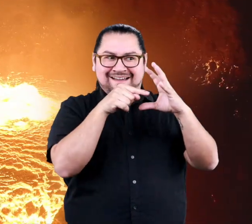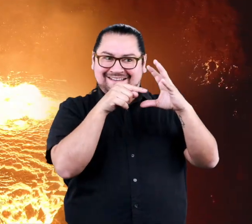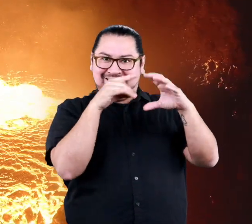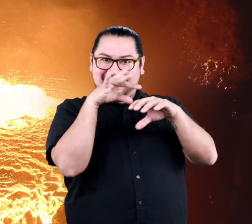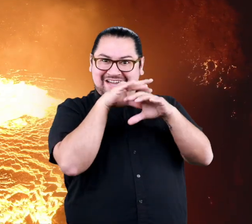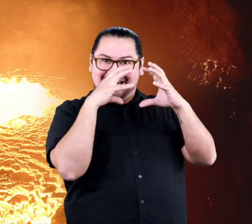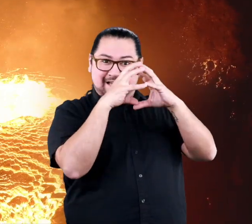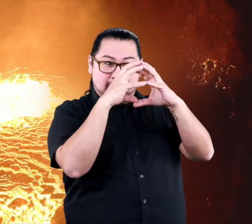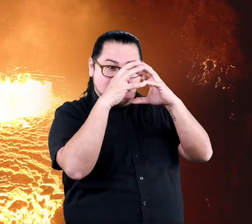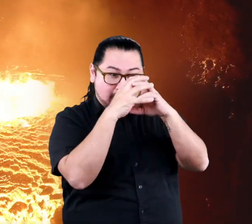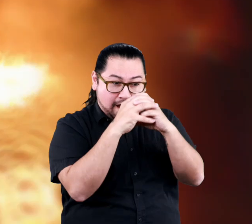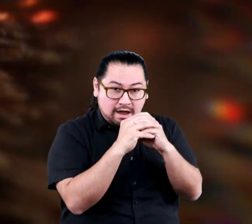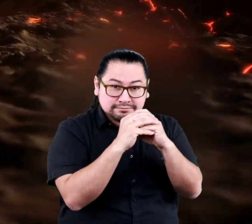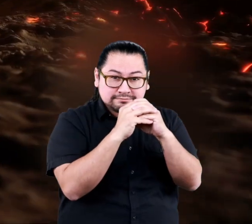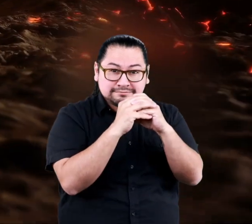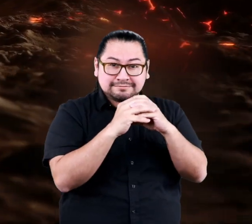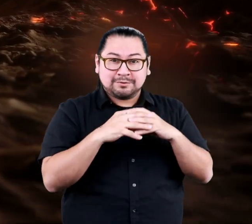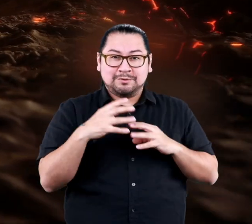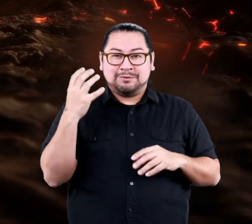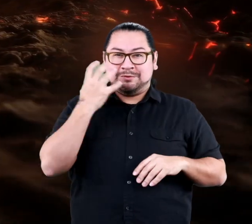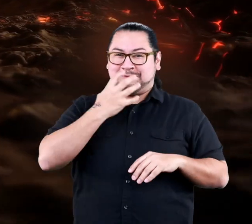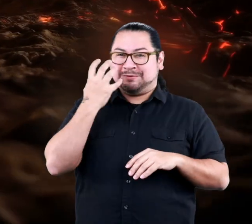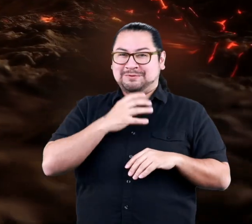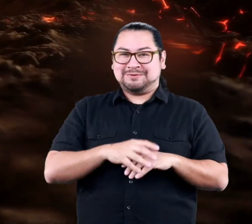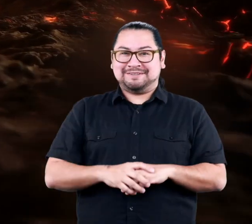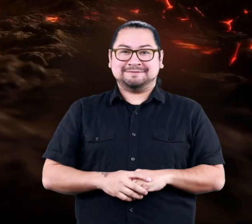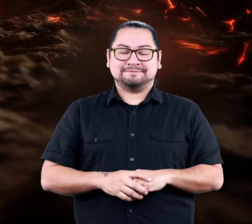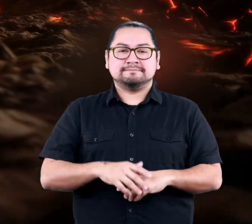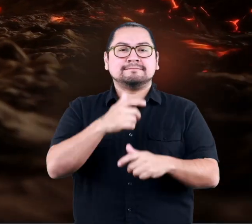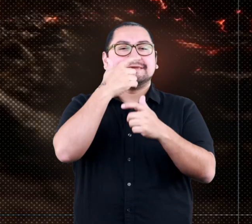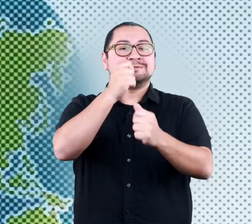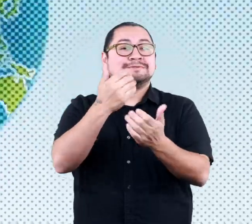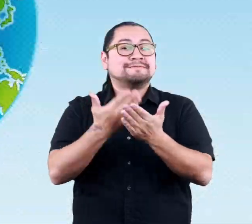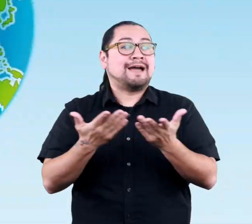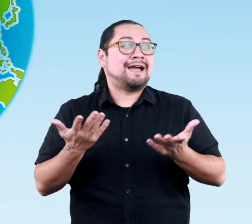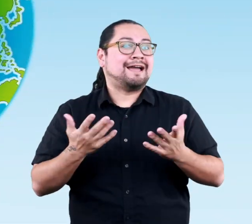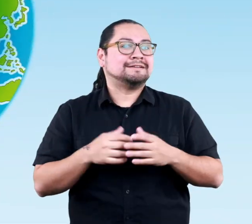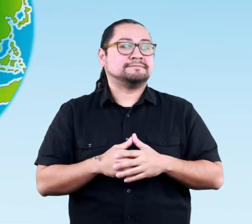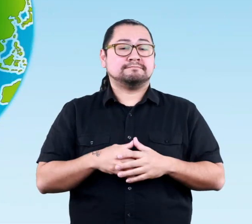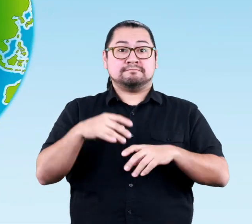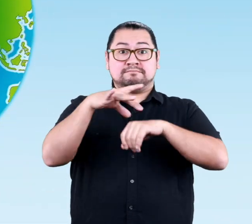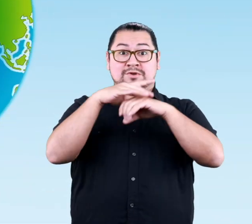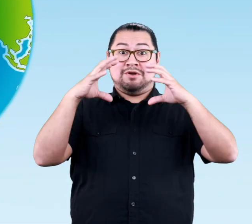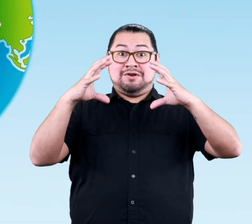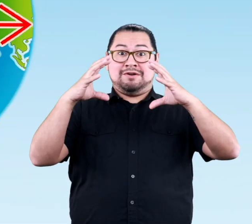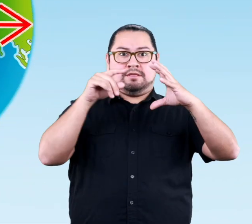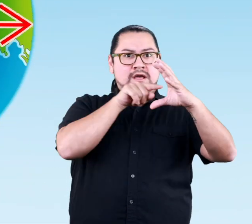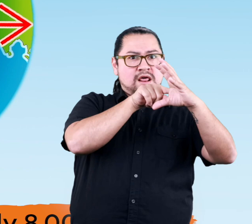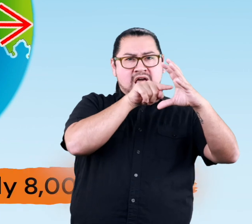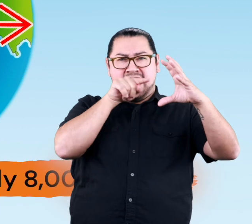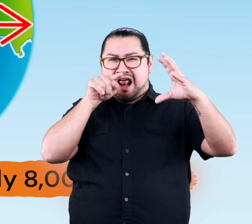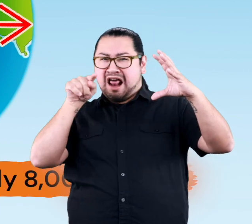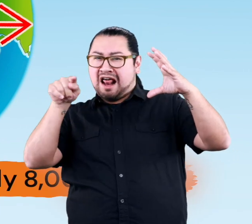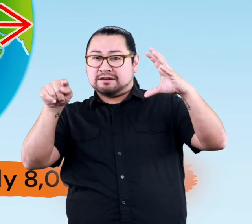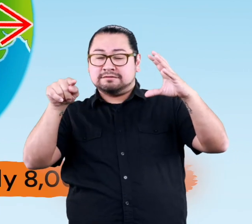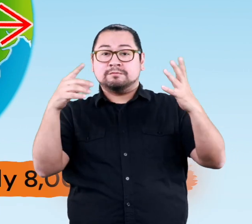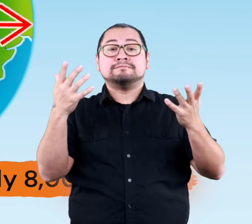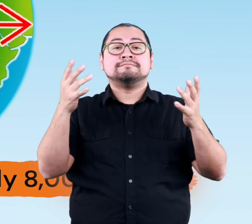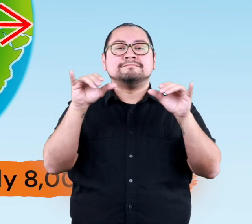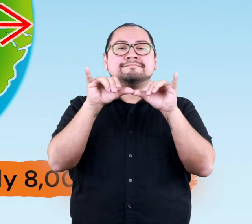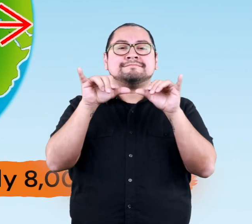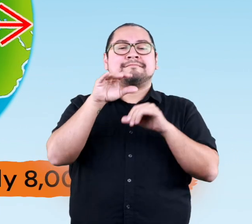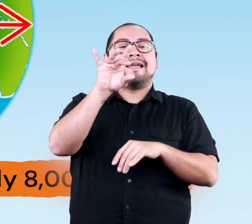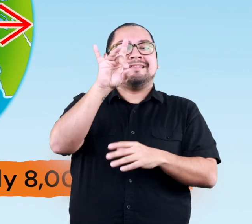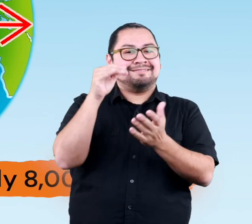surface, all the way down to the earth's core. Here is an interesting fact. The diameter